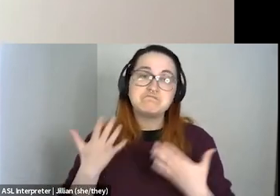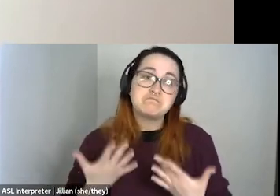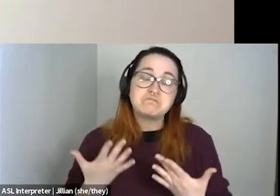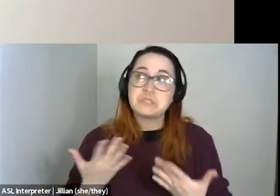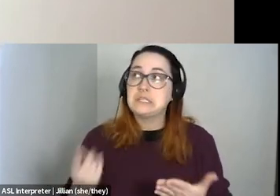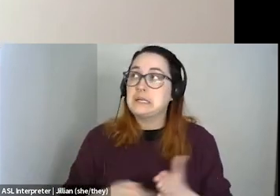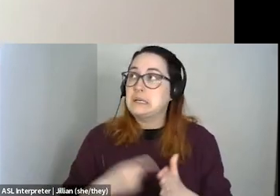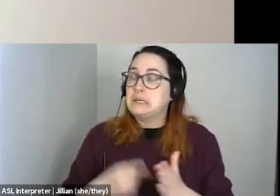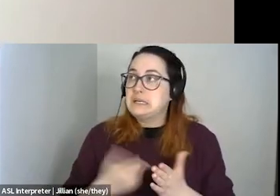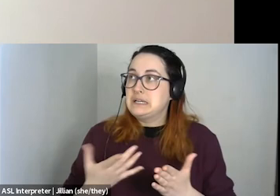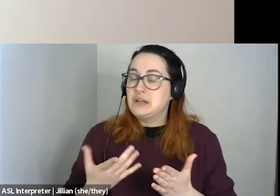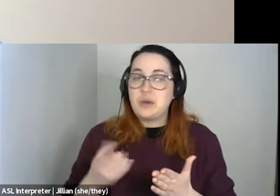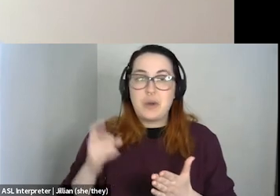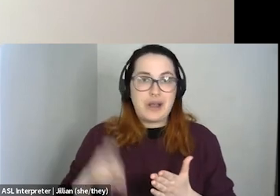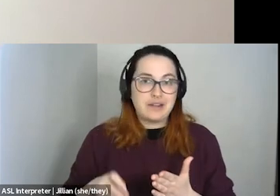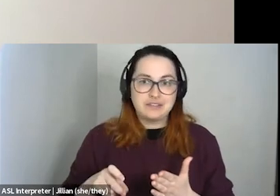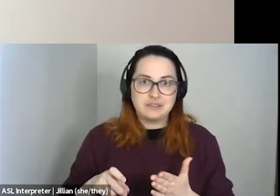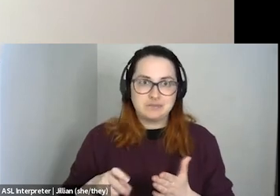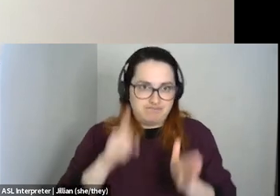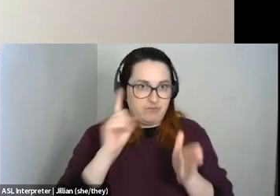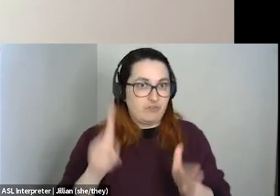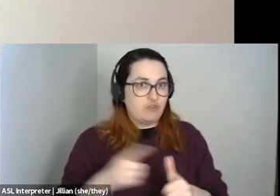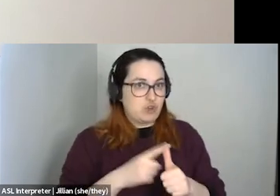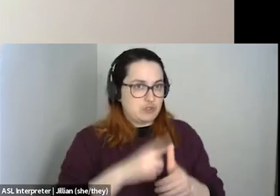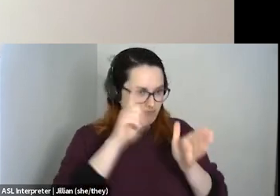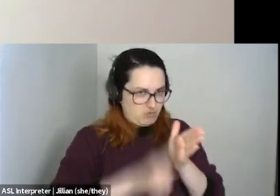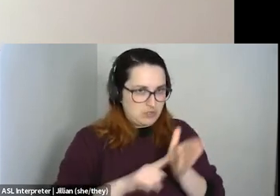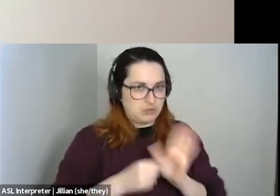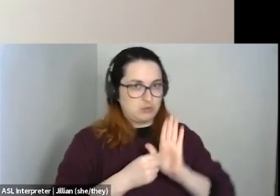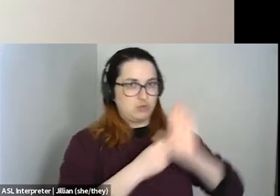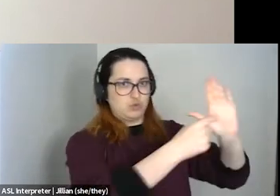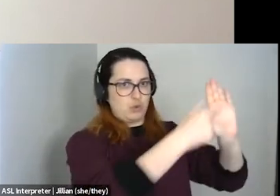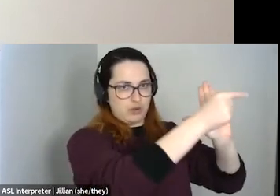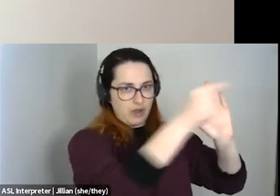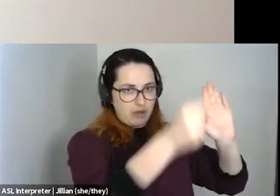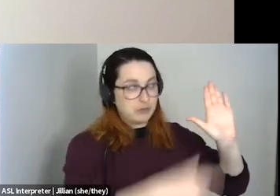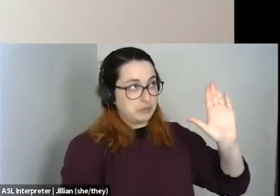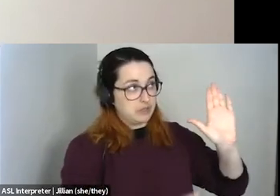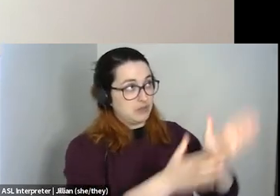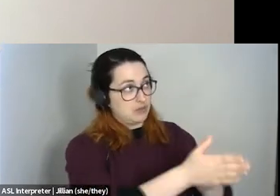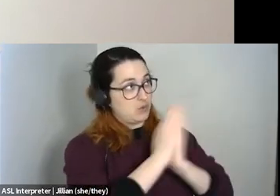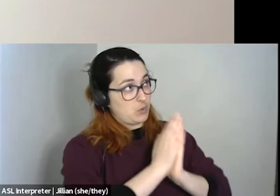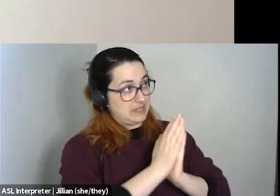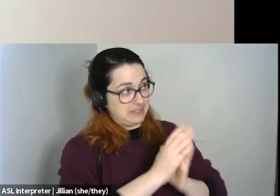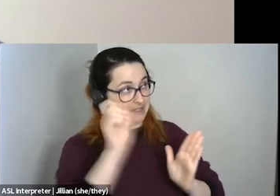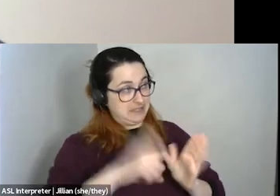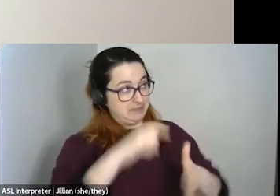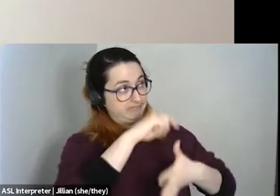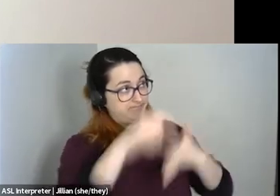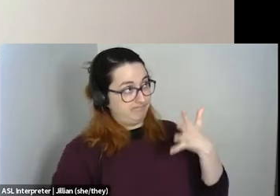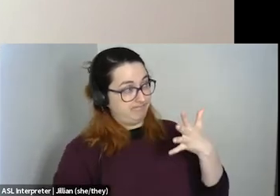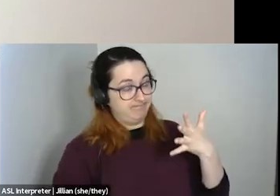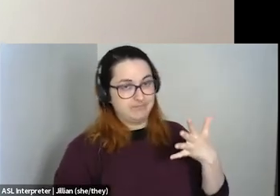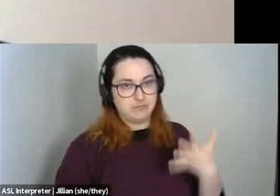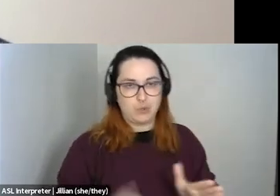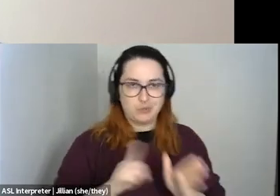do, you know, that kind of strict research to be able to then hold it up to government and ask for what you already know is needed. You didn't really